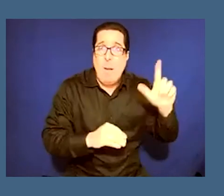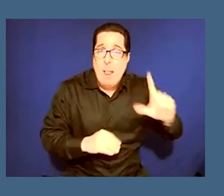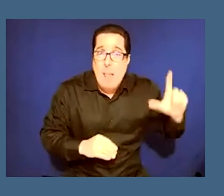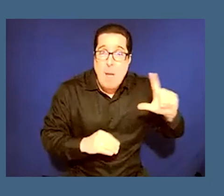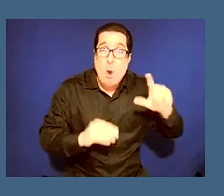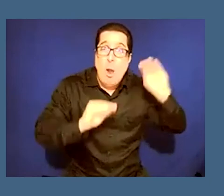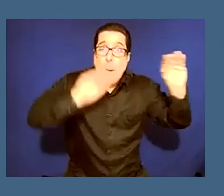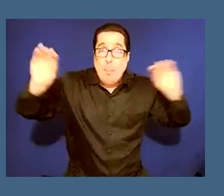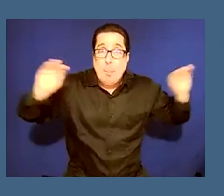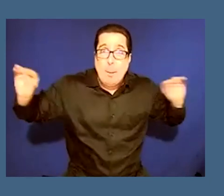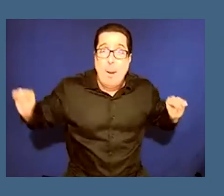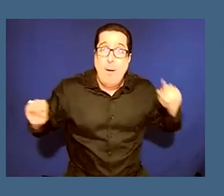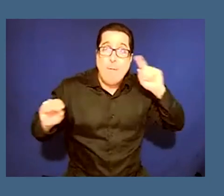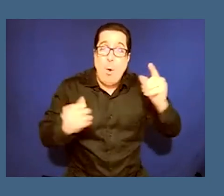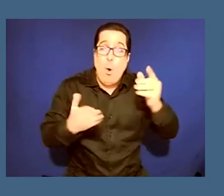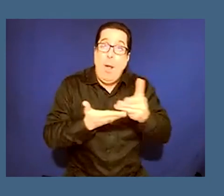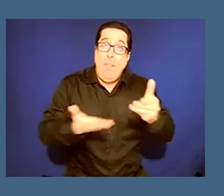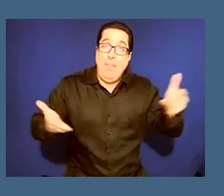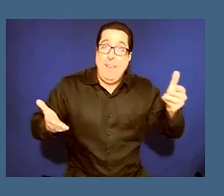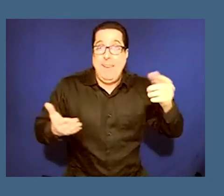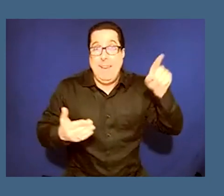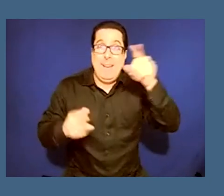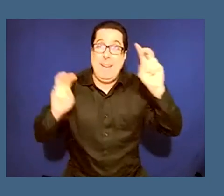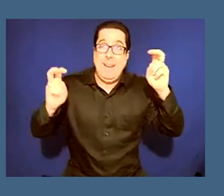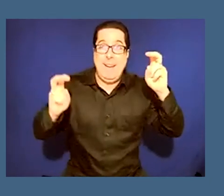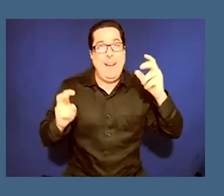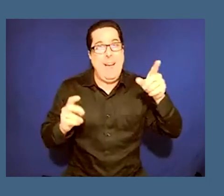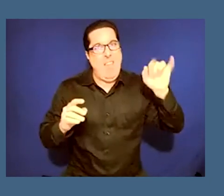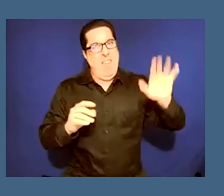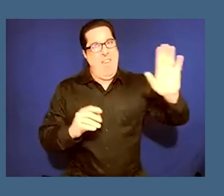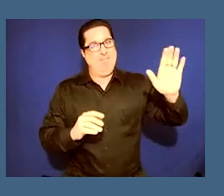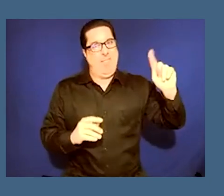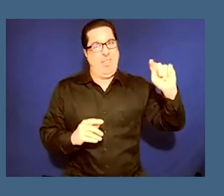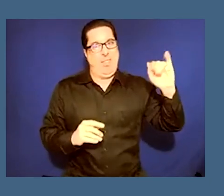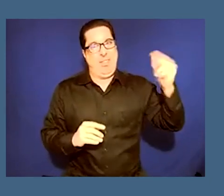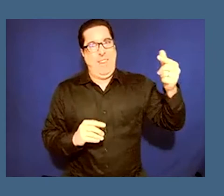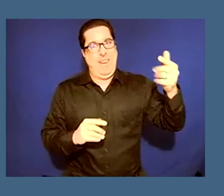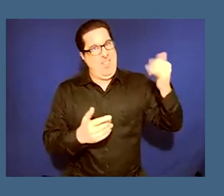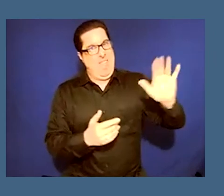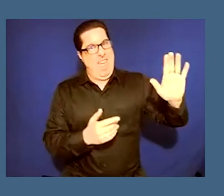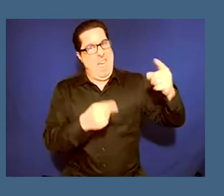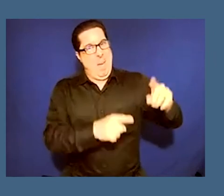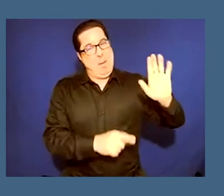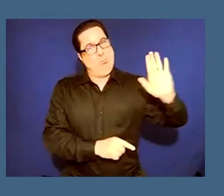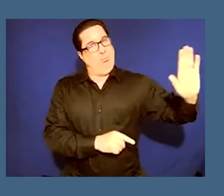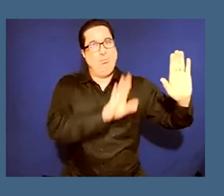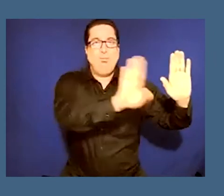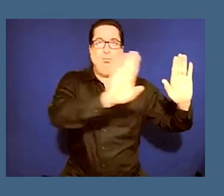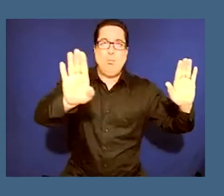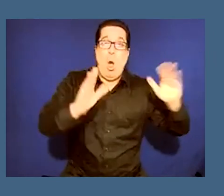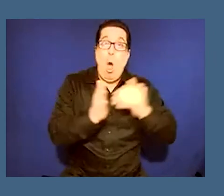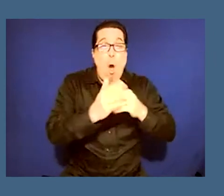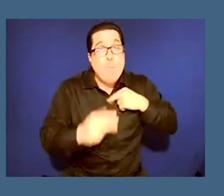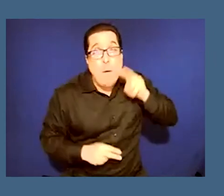in for their thingness are often misunderstood um because what